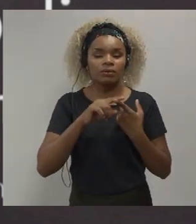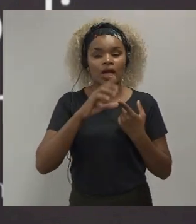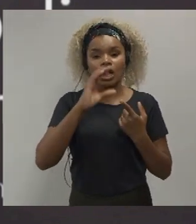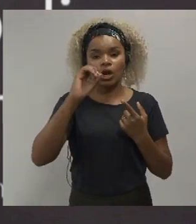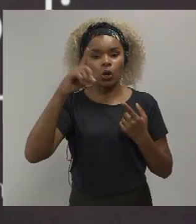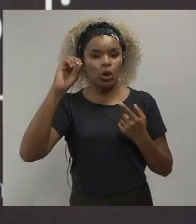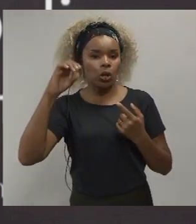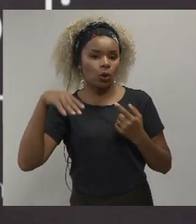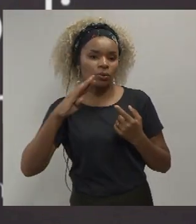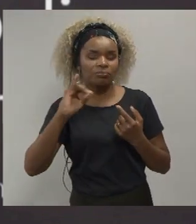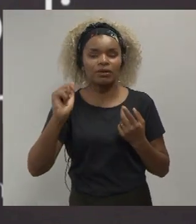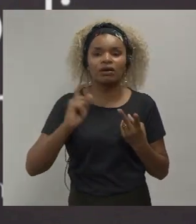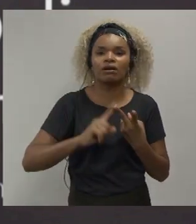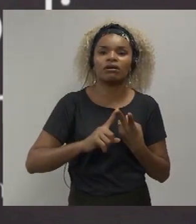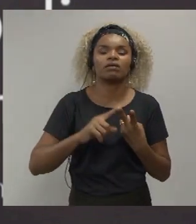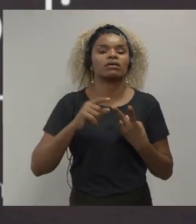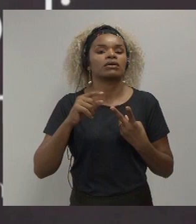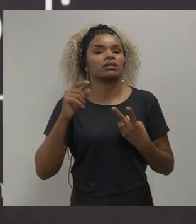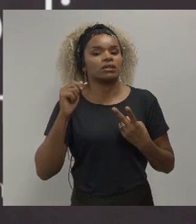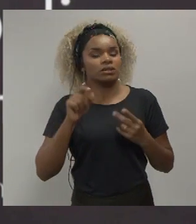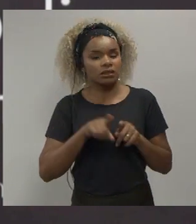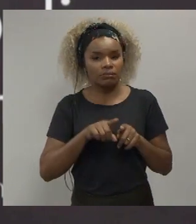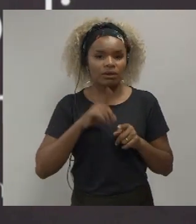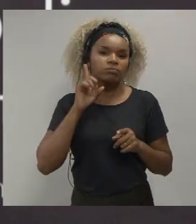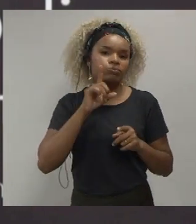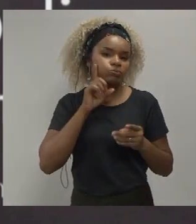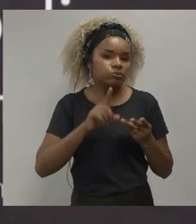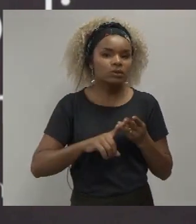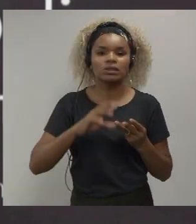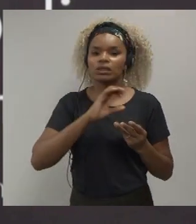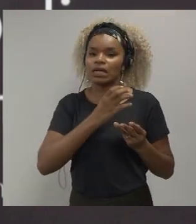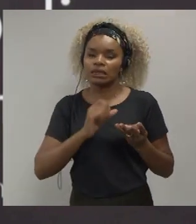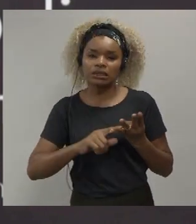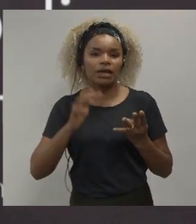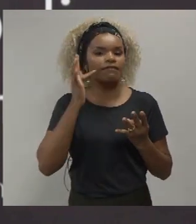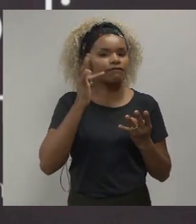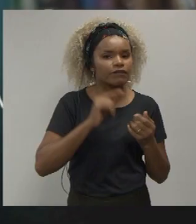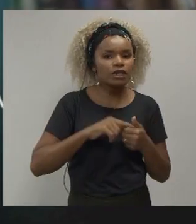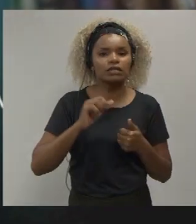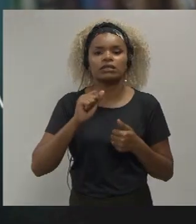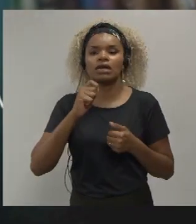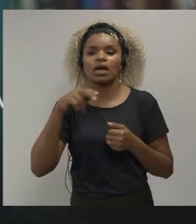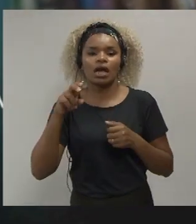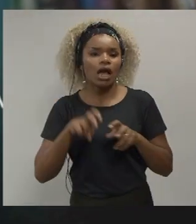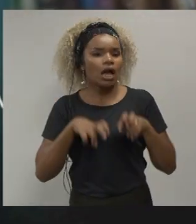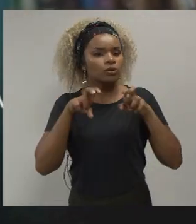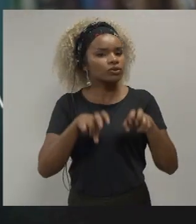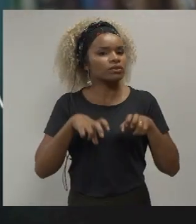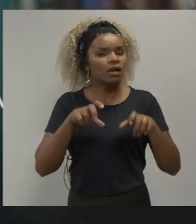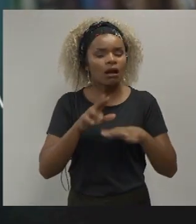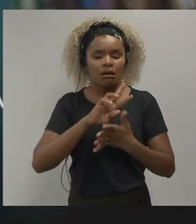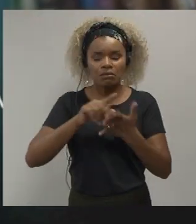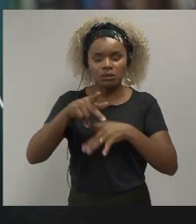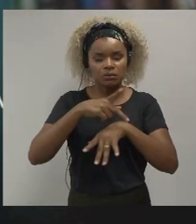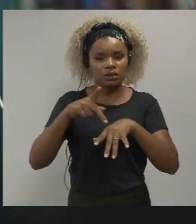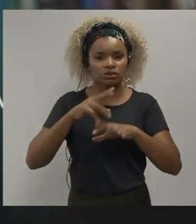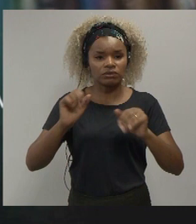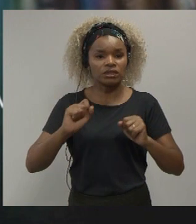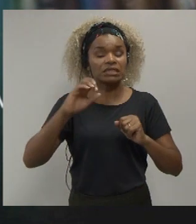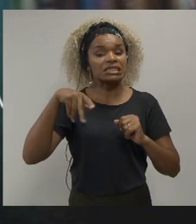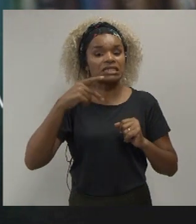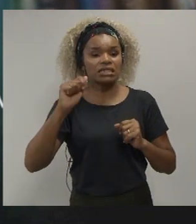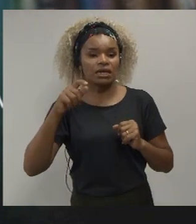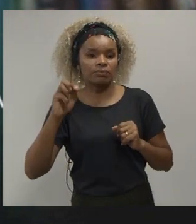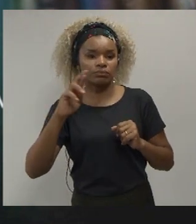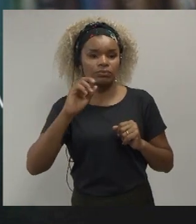US Canada uh France um Australia um and Singapore has